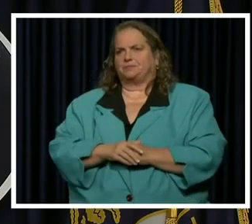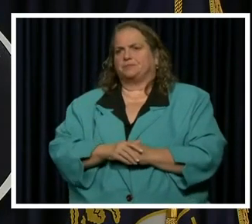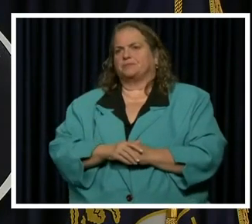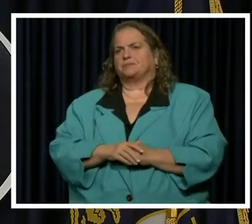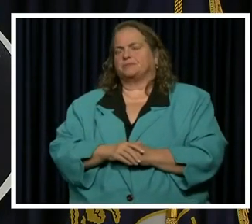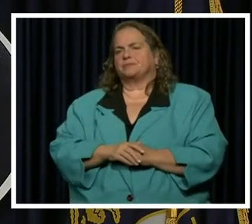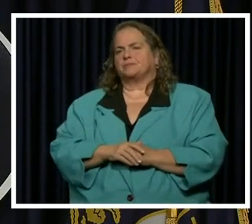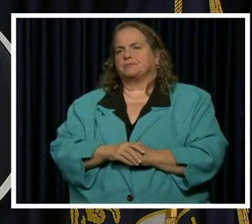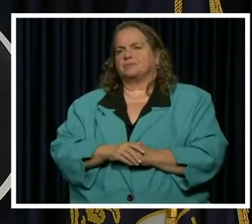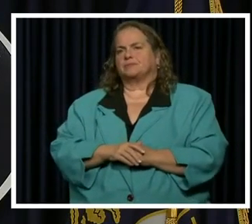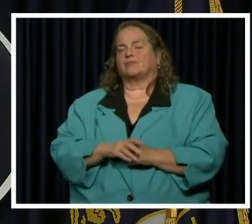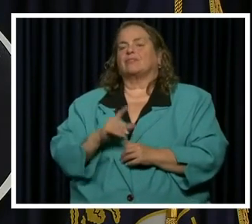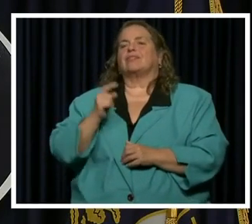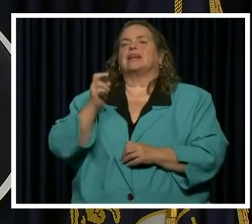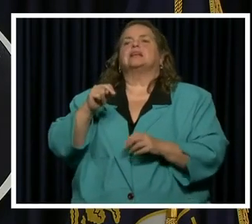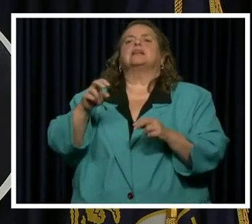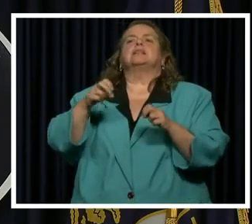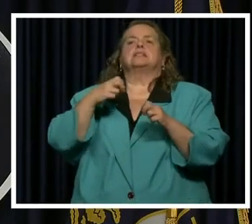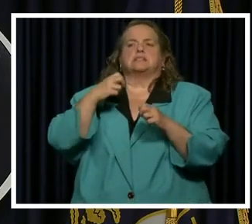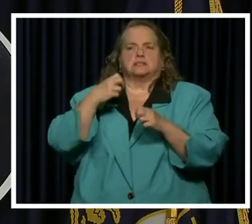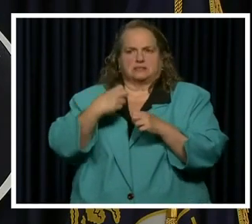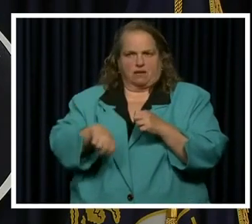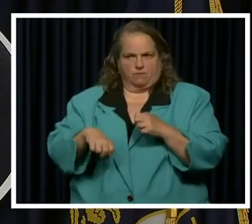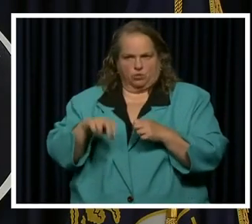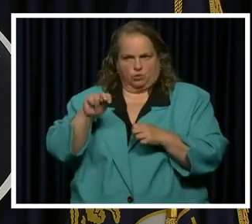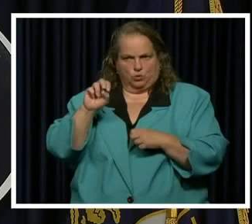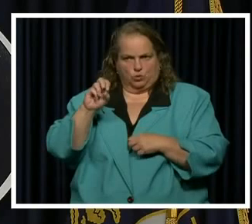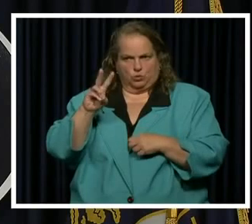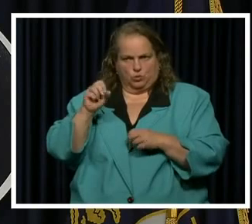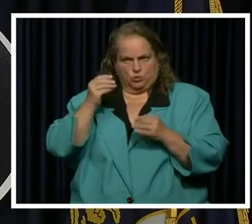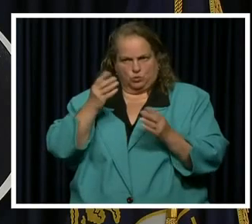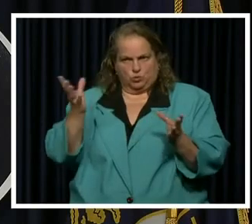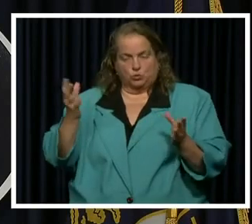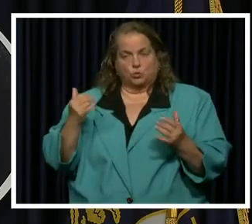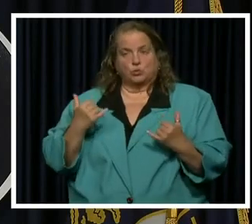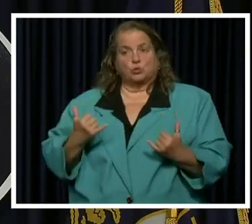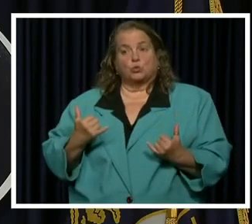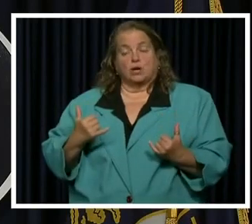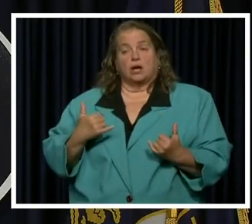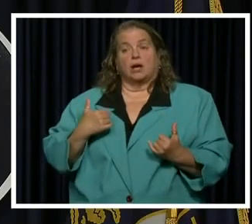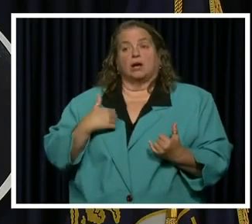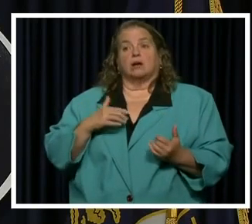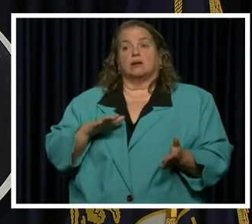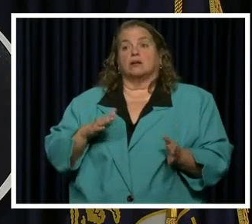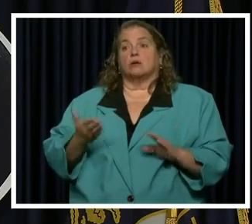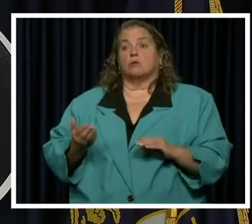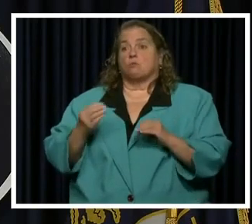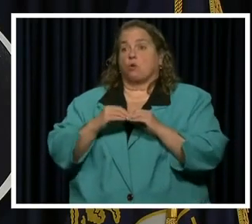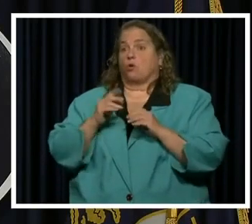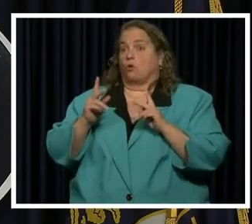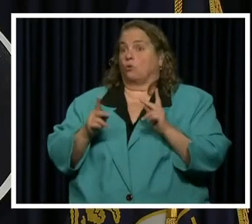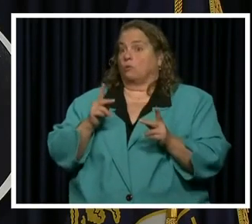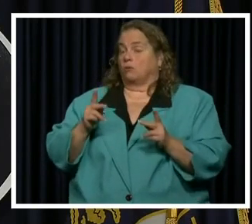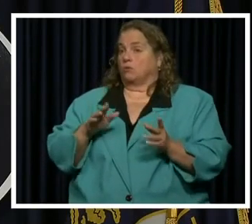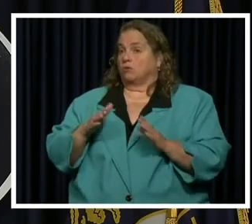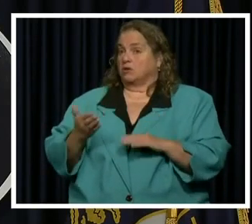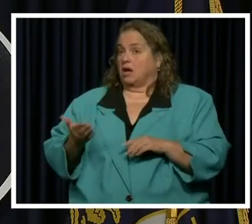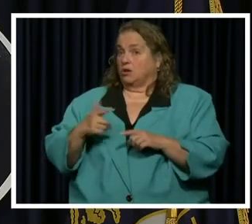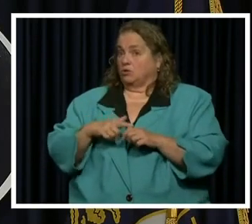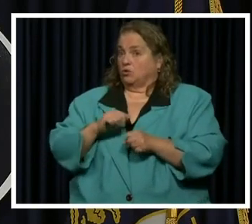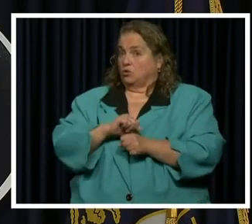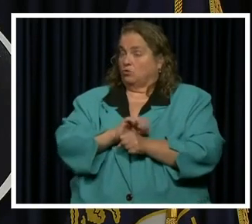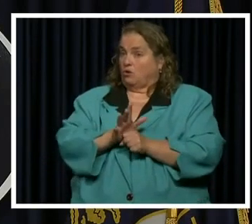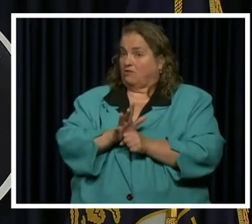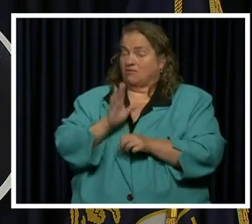But then there's the really tough news and that's that today we have lost, I believe, more people to the coronavirus than